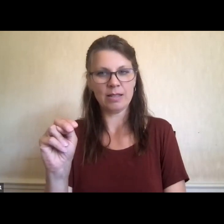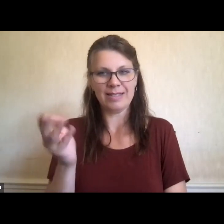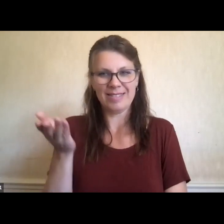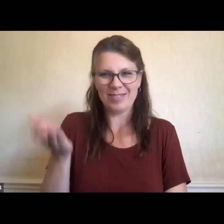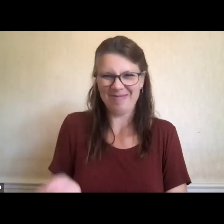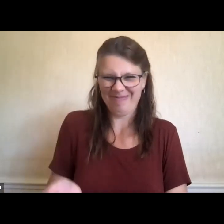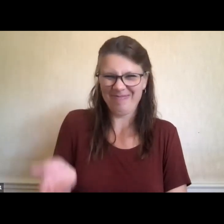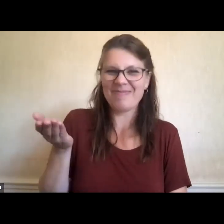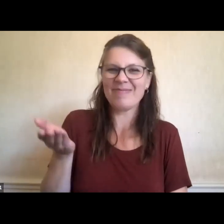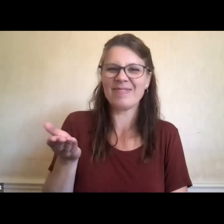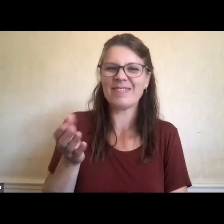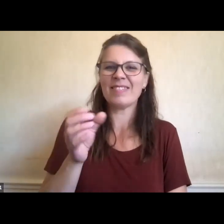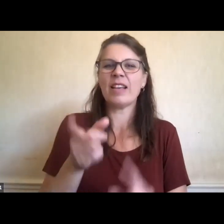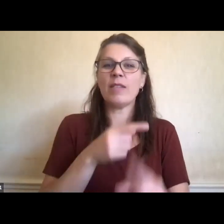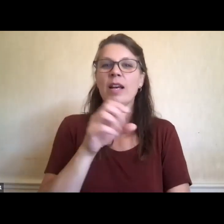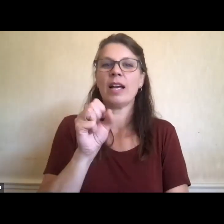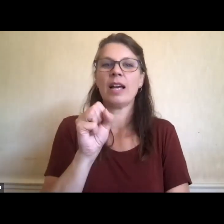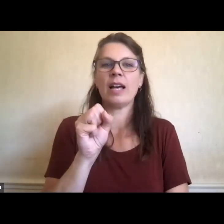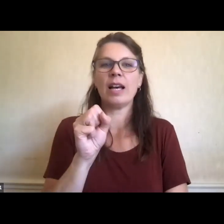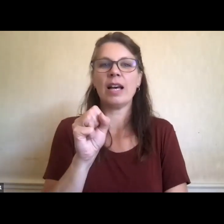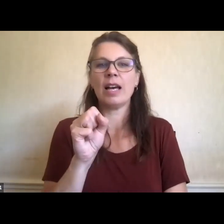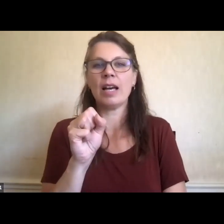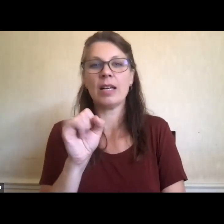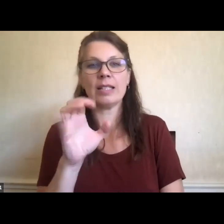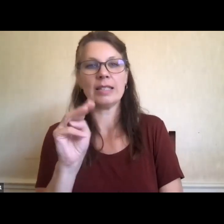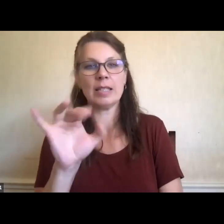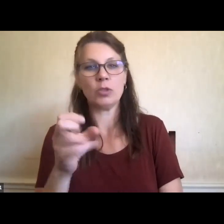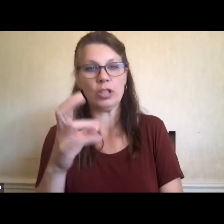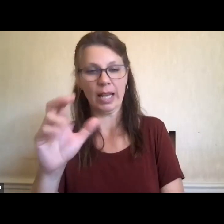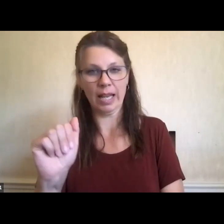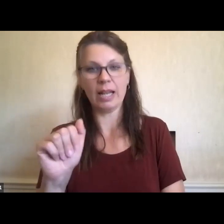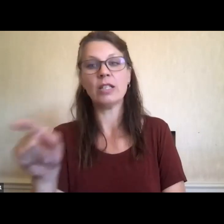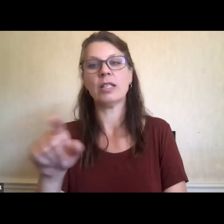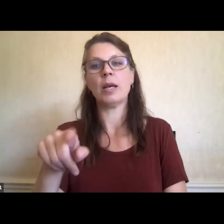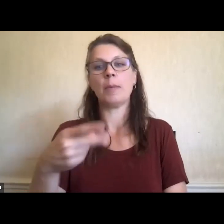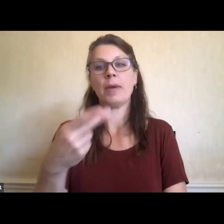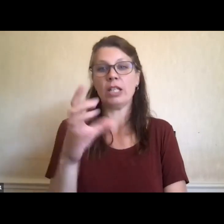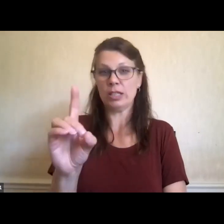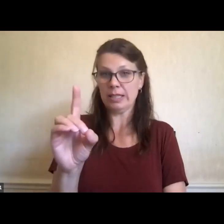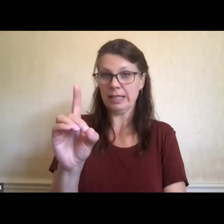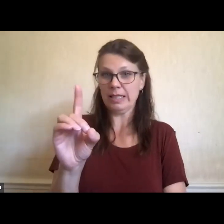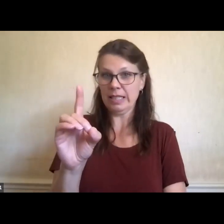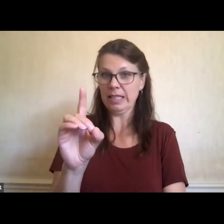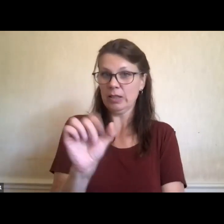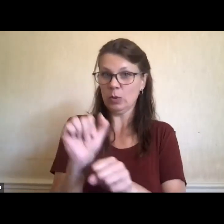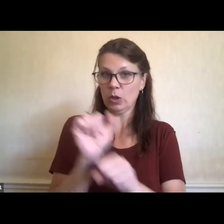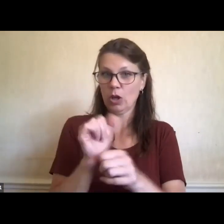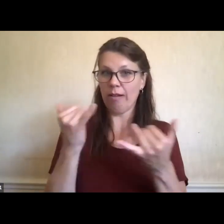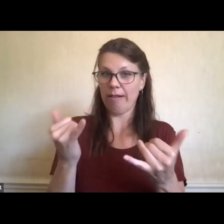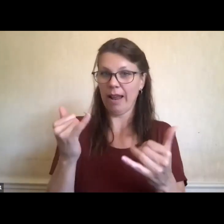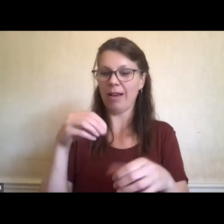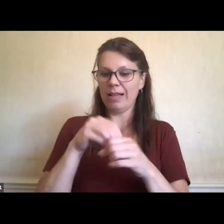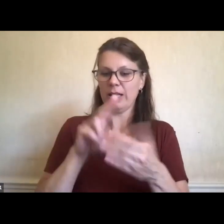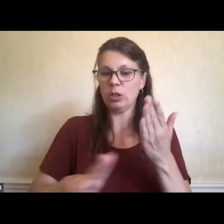Tsimshian, a woman who is a PhD candidate at UBC, focusing on